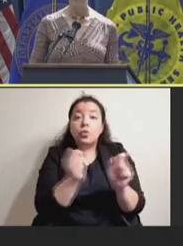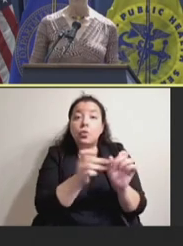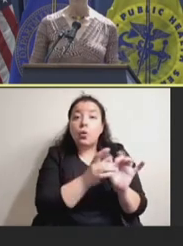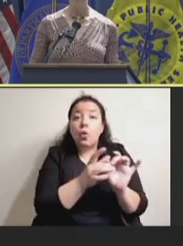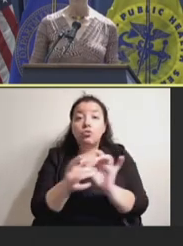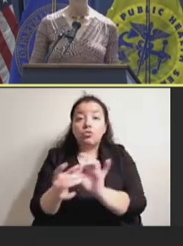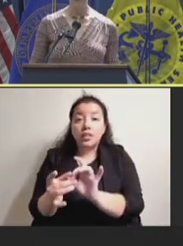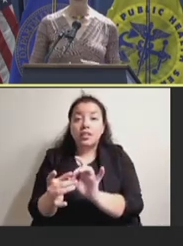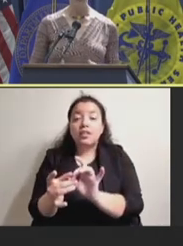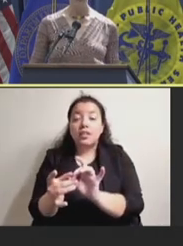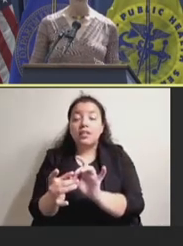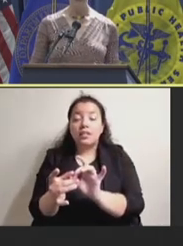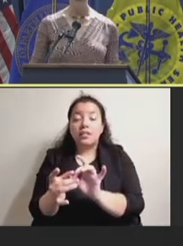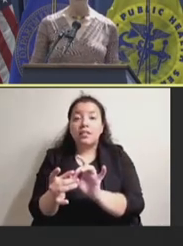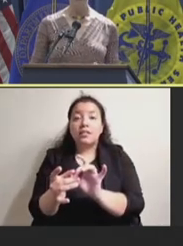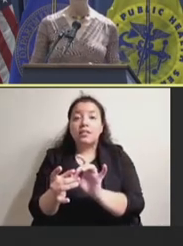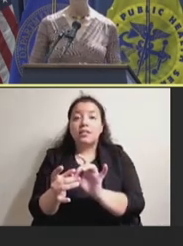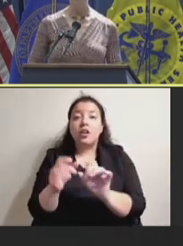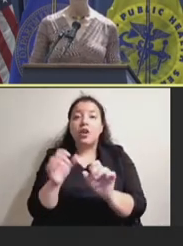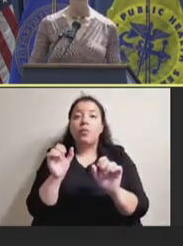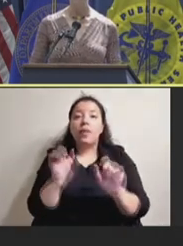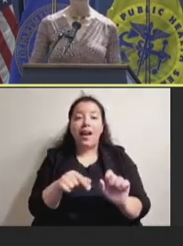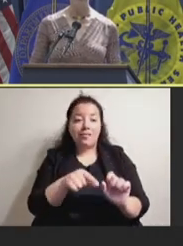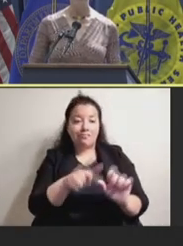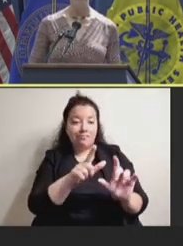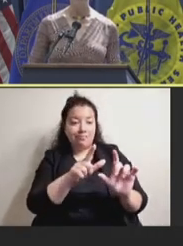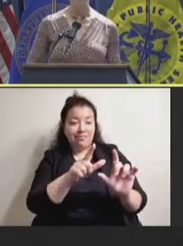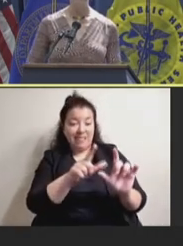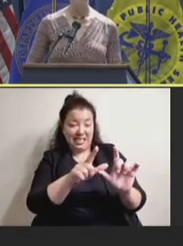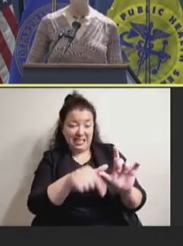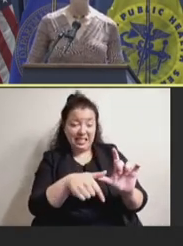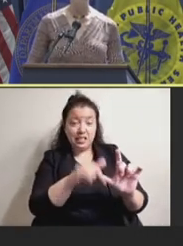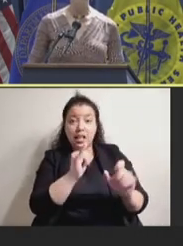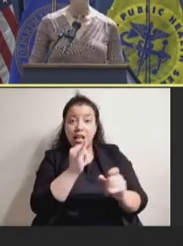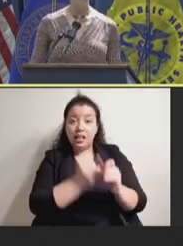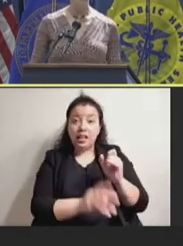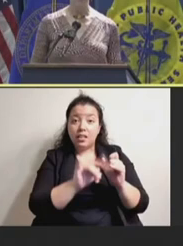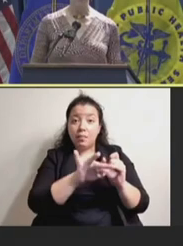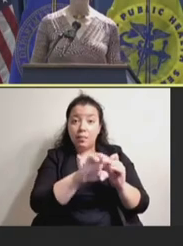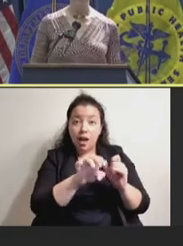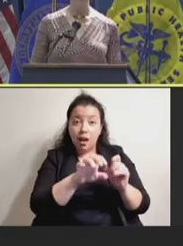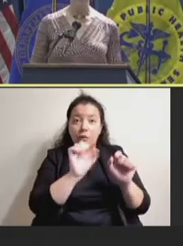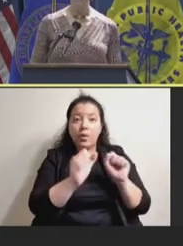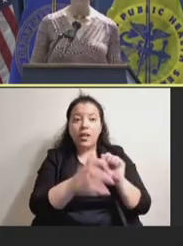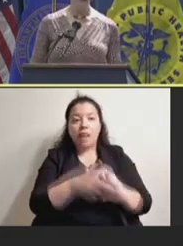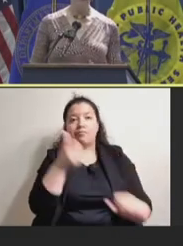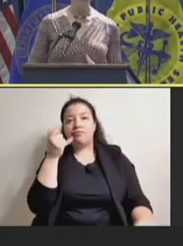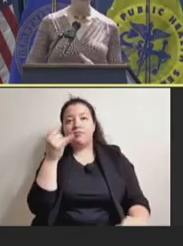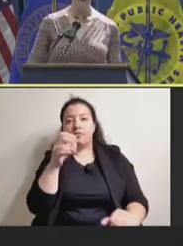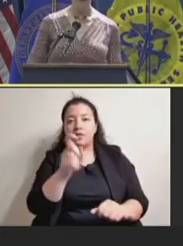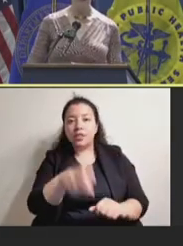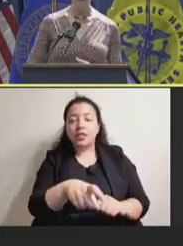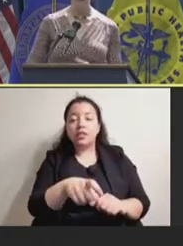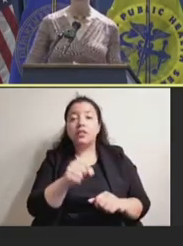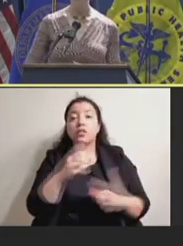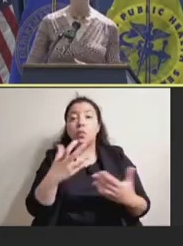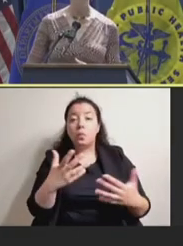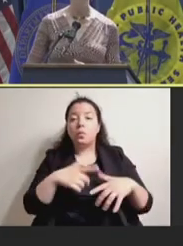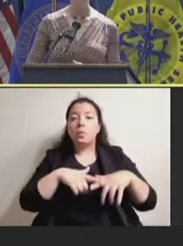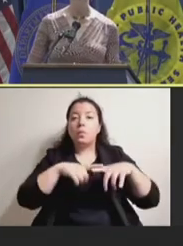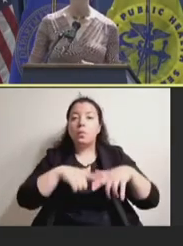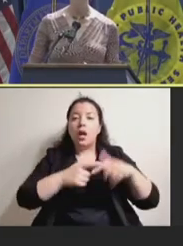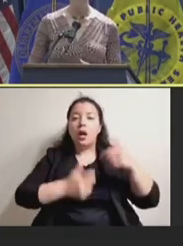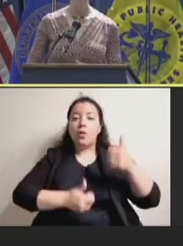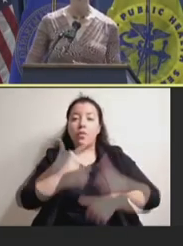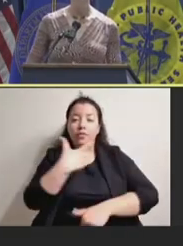their life during the last mile delivery. So, depending on the vaccine, we have three days for HPV